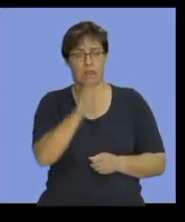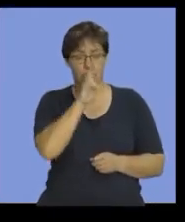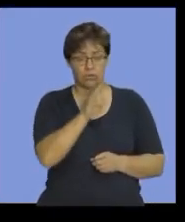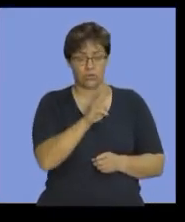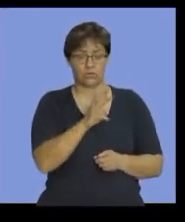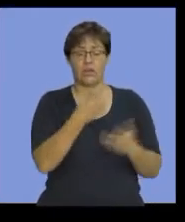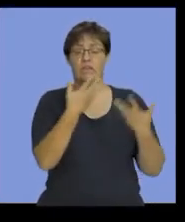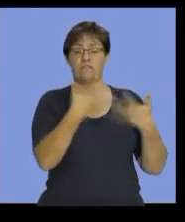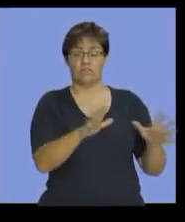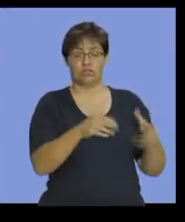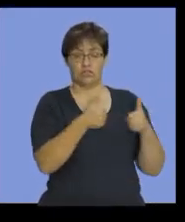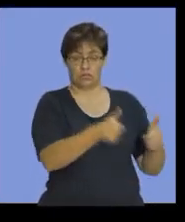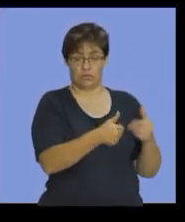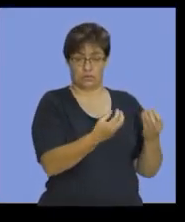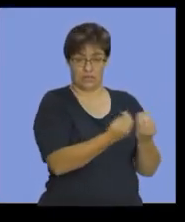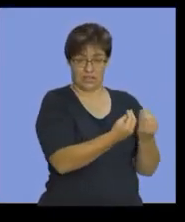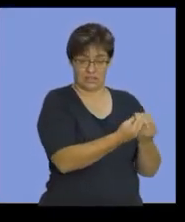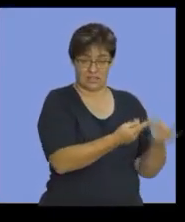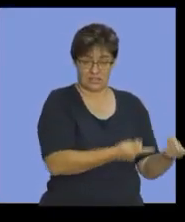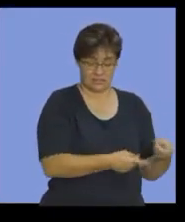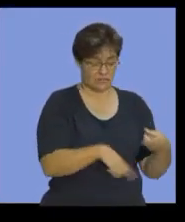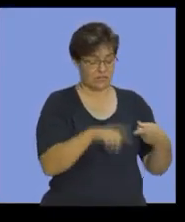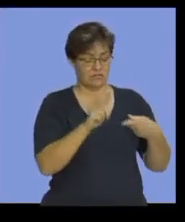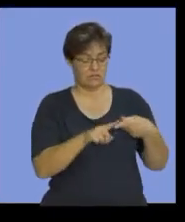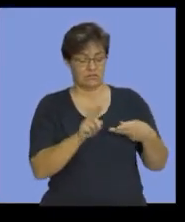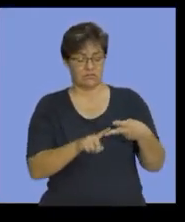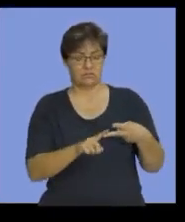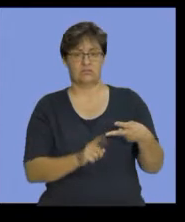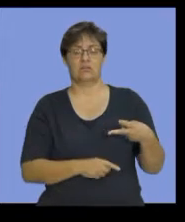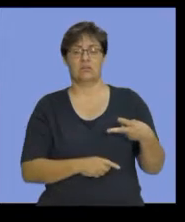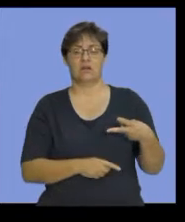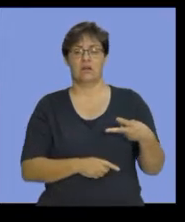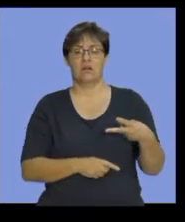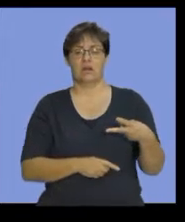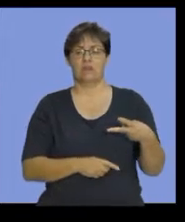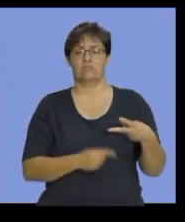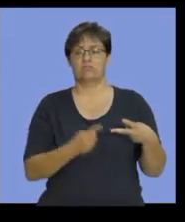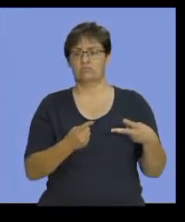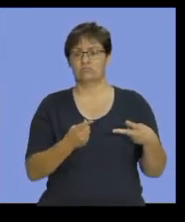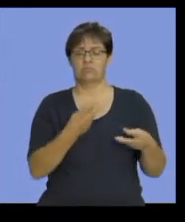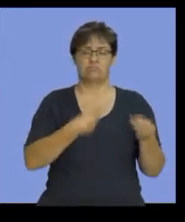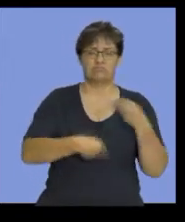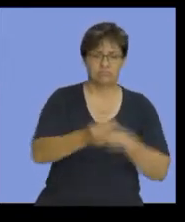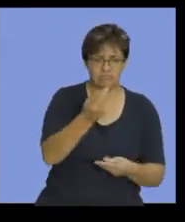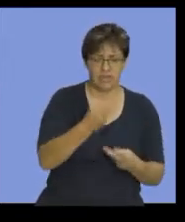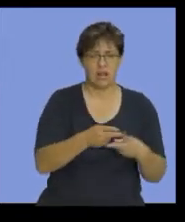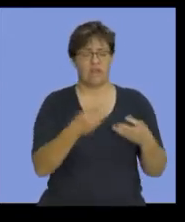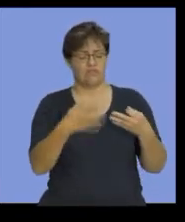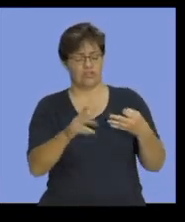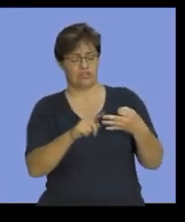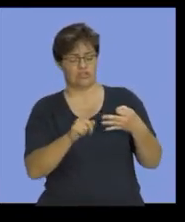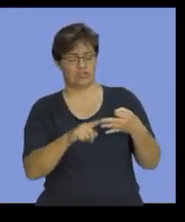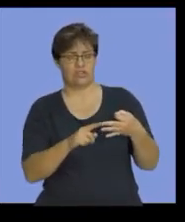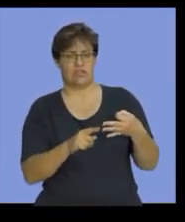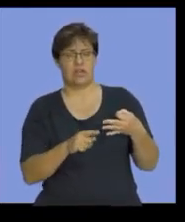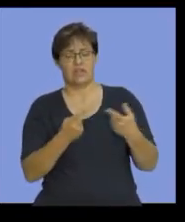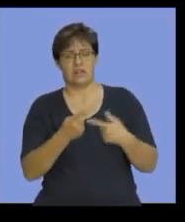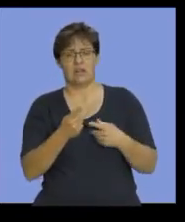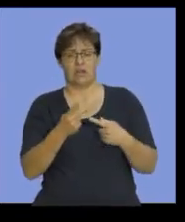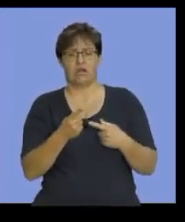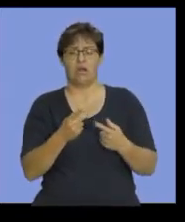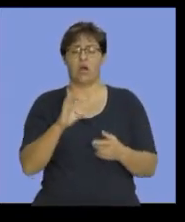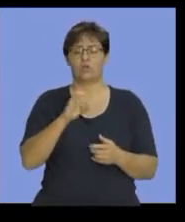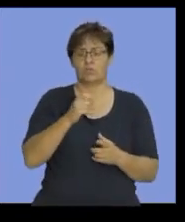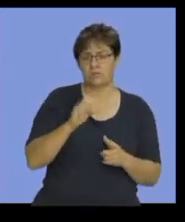goods stock account. We looked at the consumable store stock account. Finished goods. We've done that one already. And obviously, the